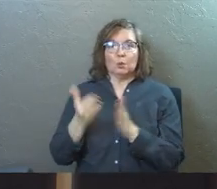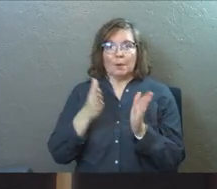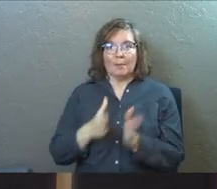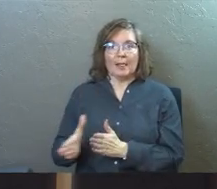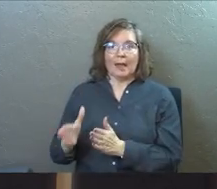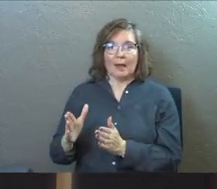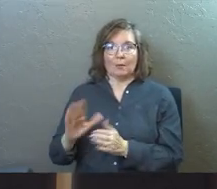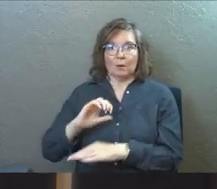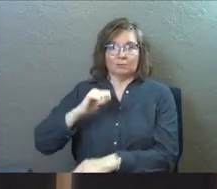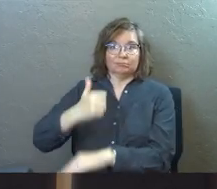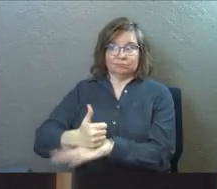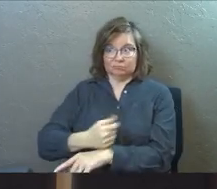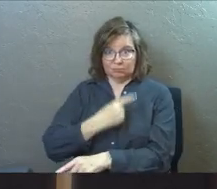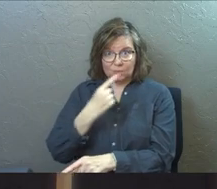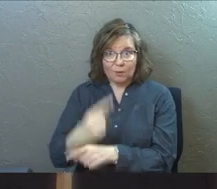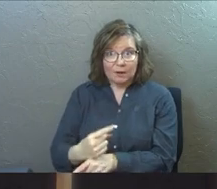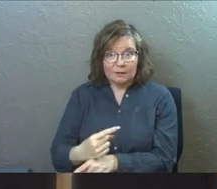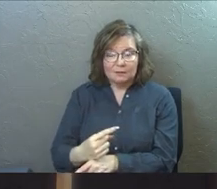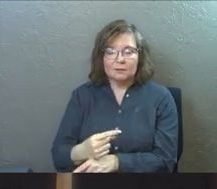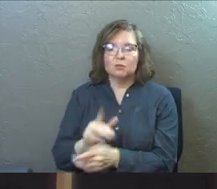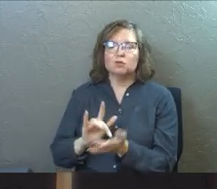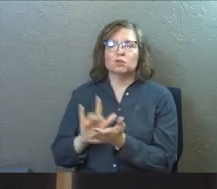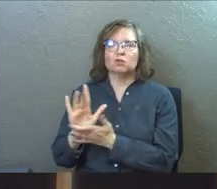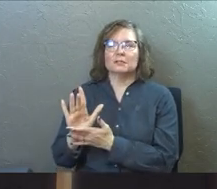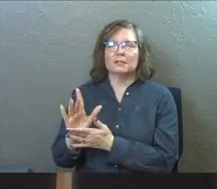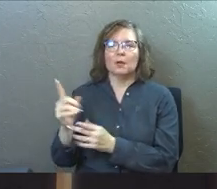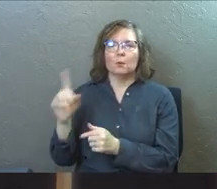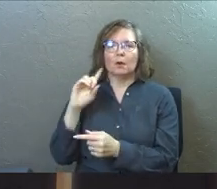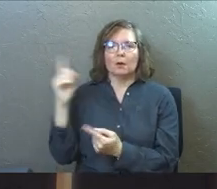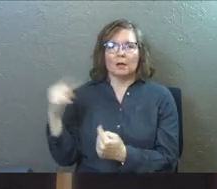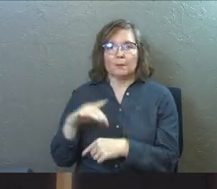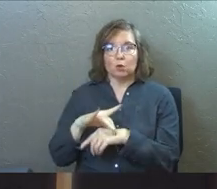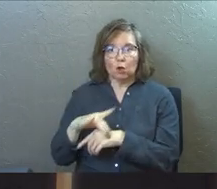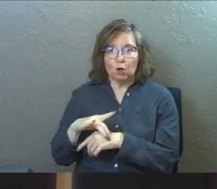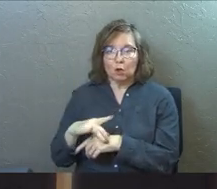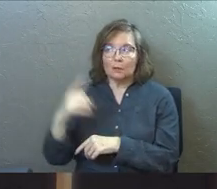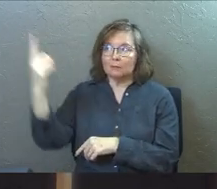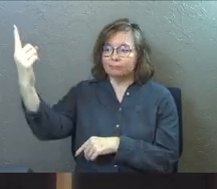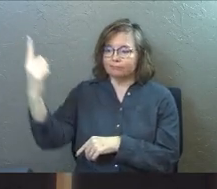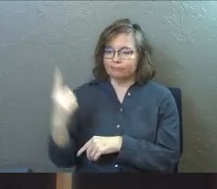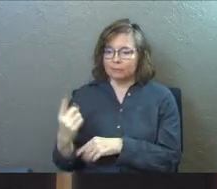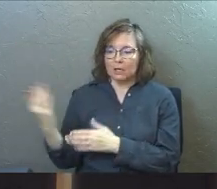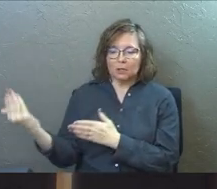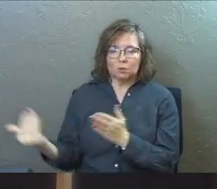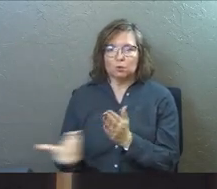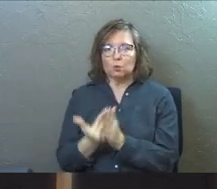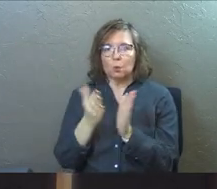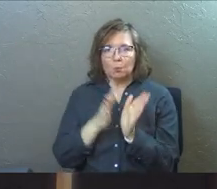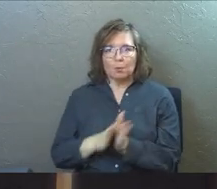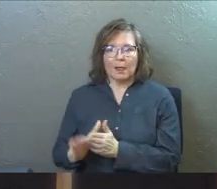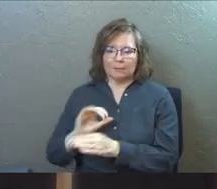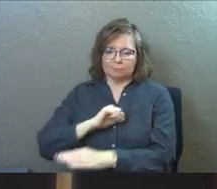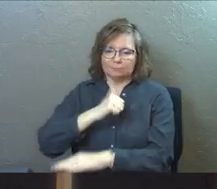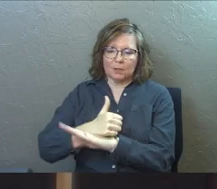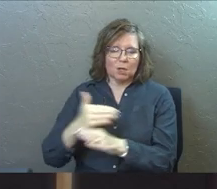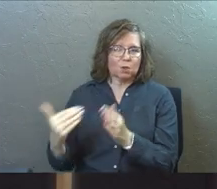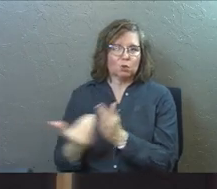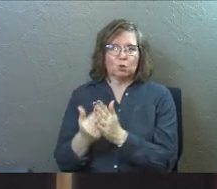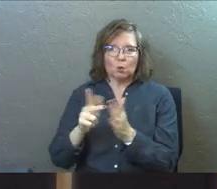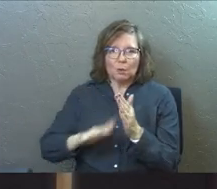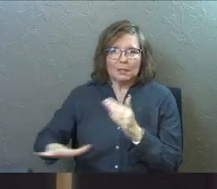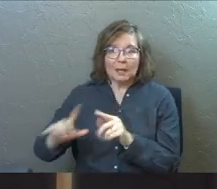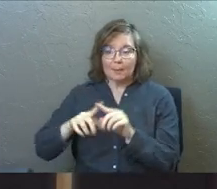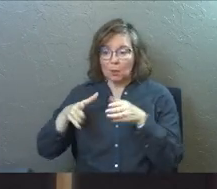plan when he comes to town. Yes? So Jesus is going to come to earth and he's going to bring his brand new plan for his brand new